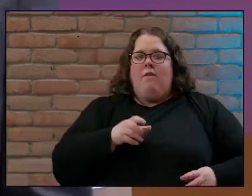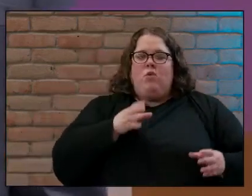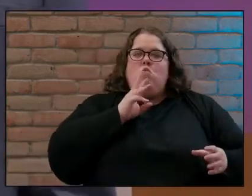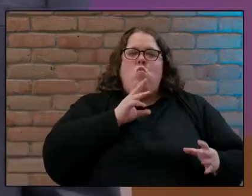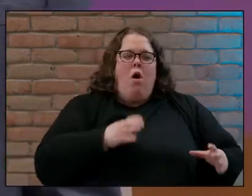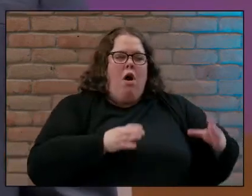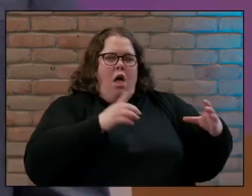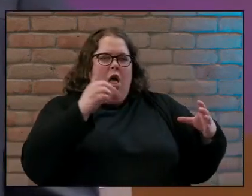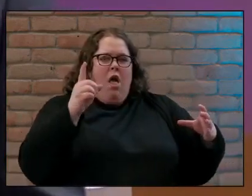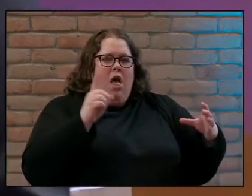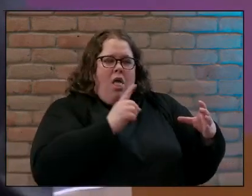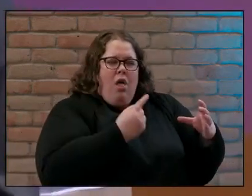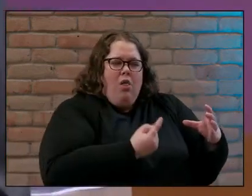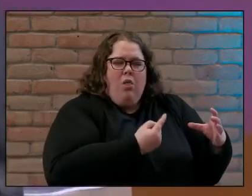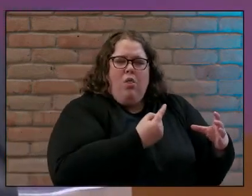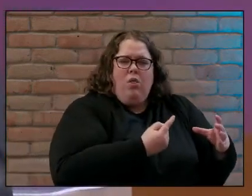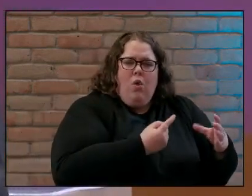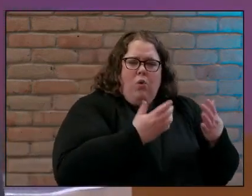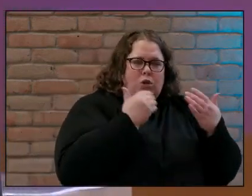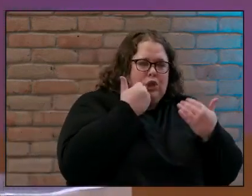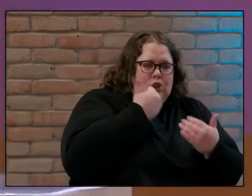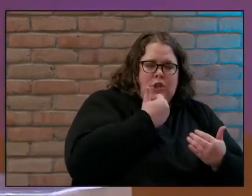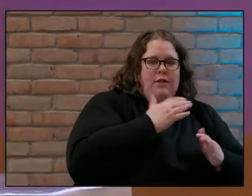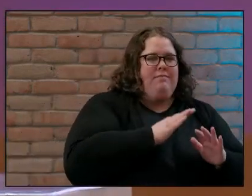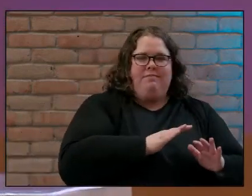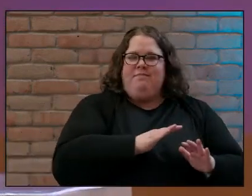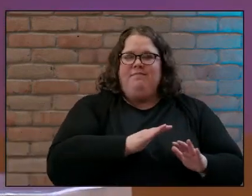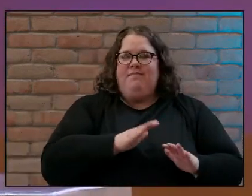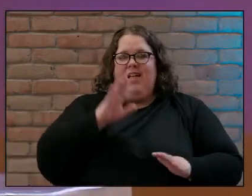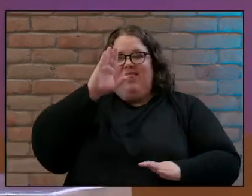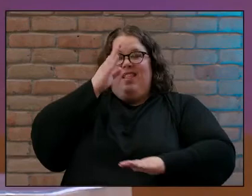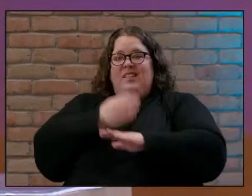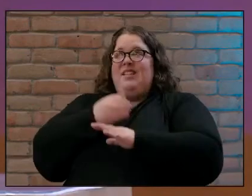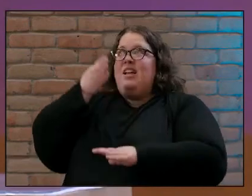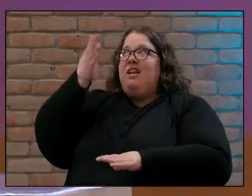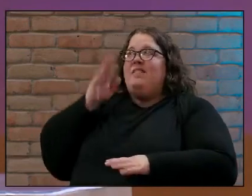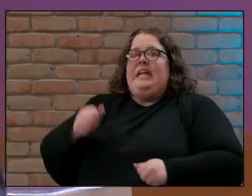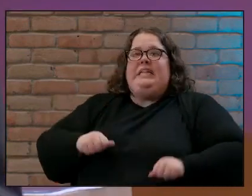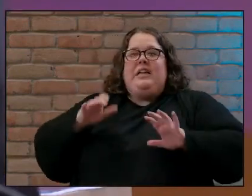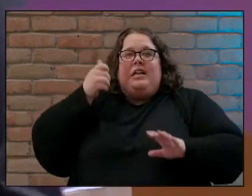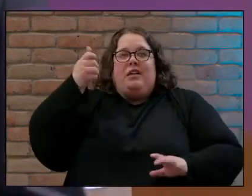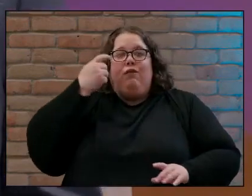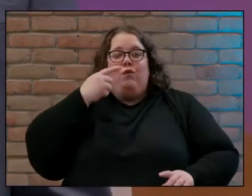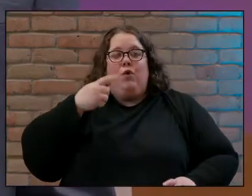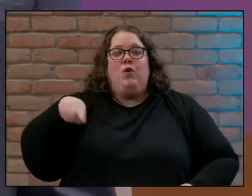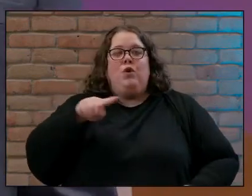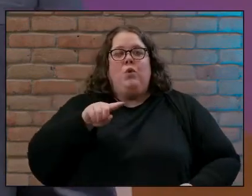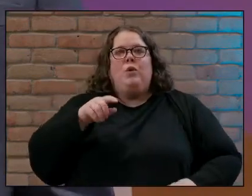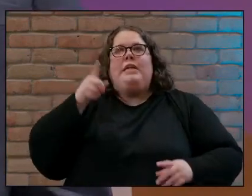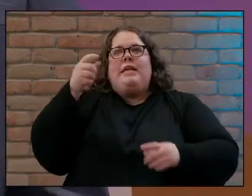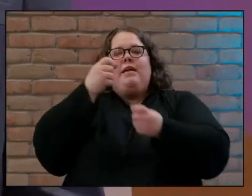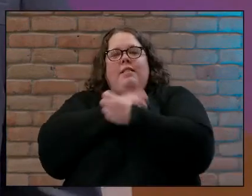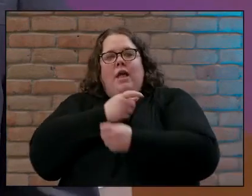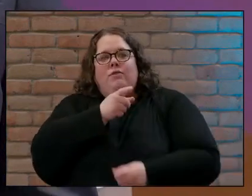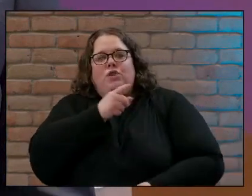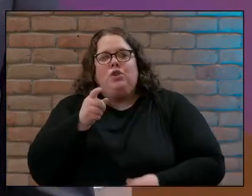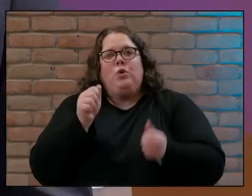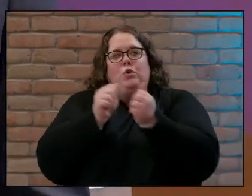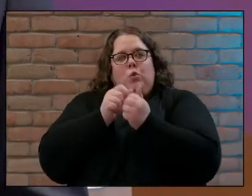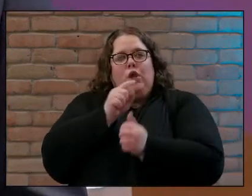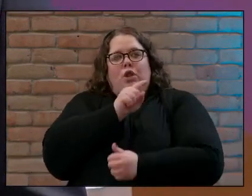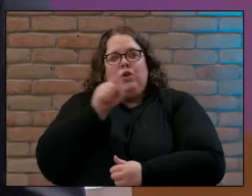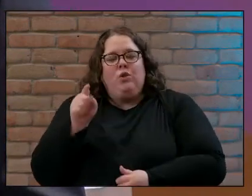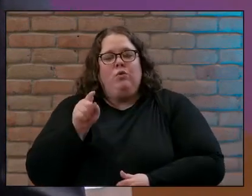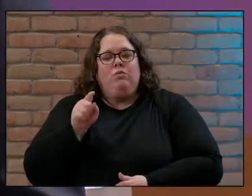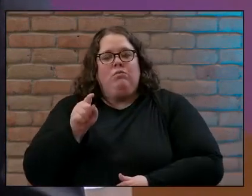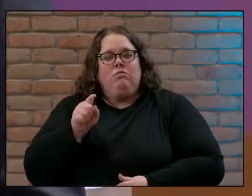who loved you and gave himself for you is with you in the body of Christ your fellow believers are with you